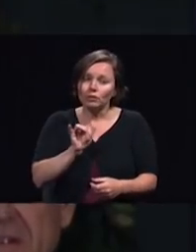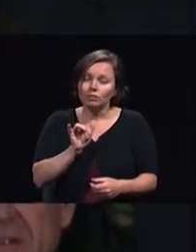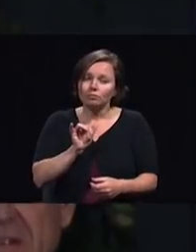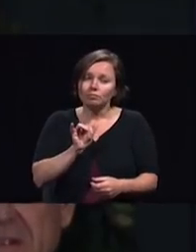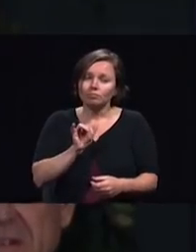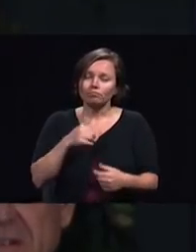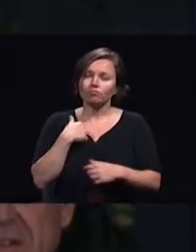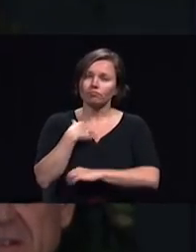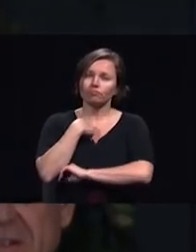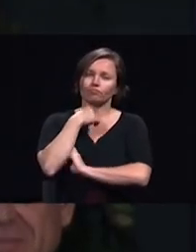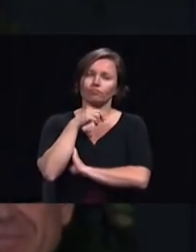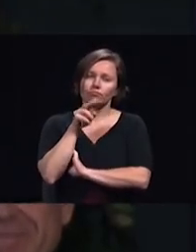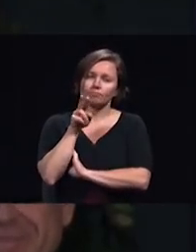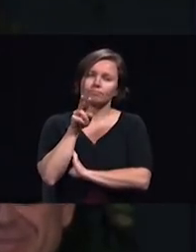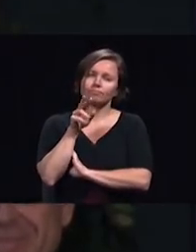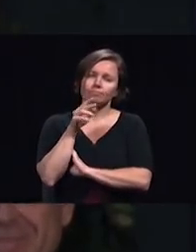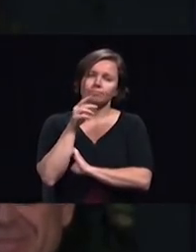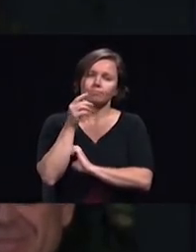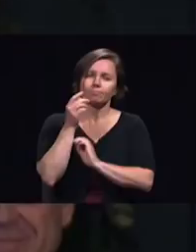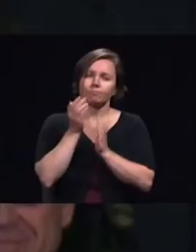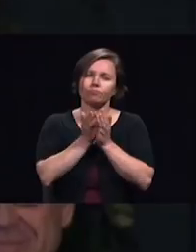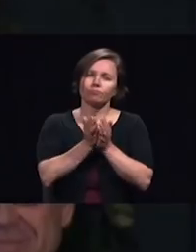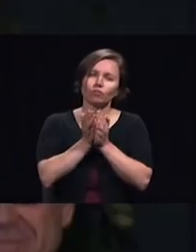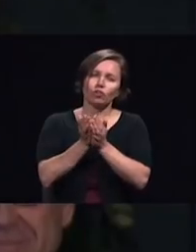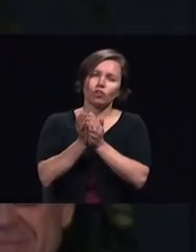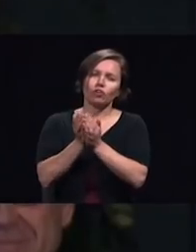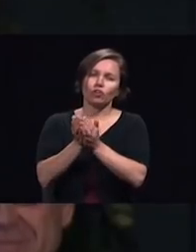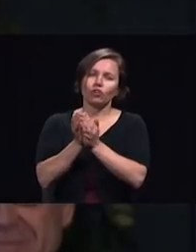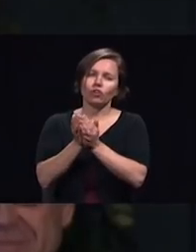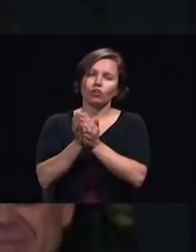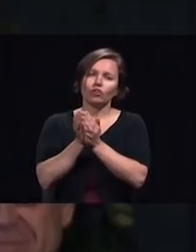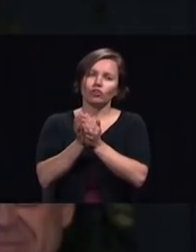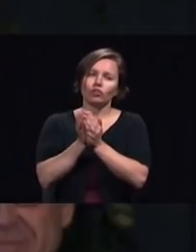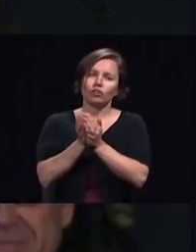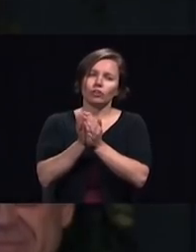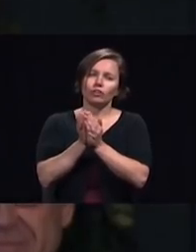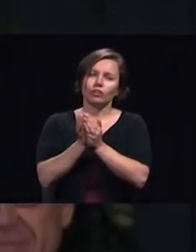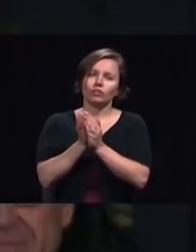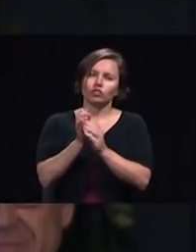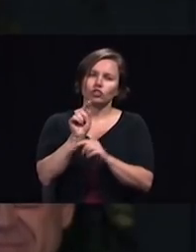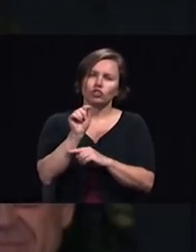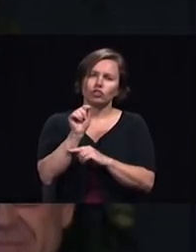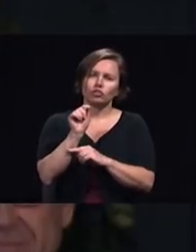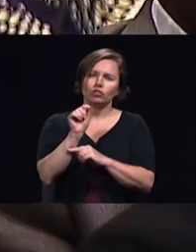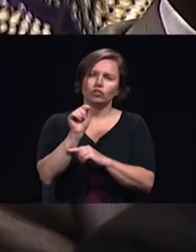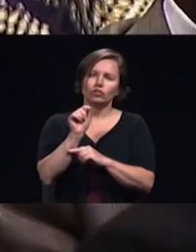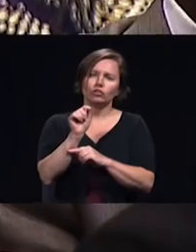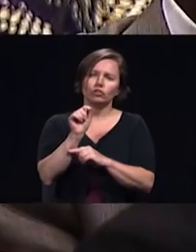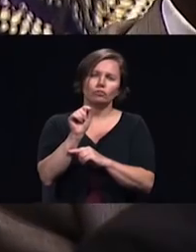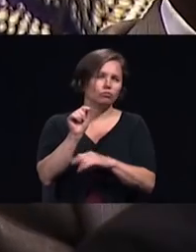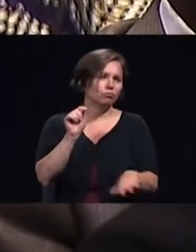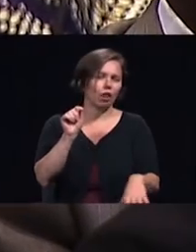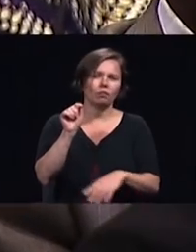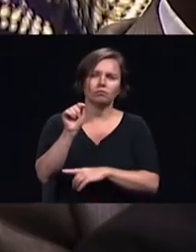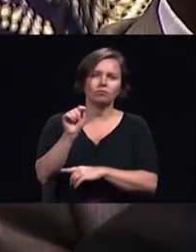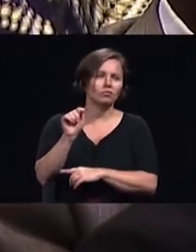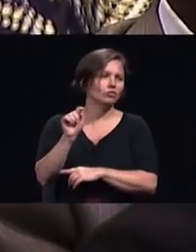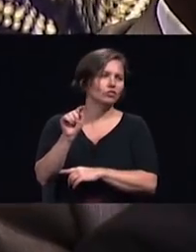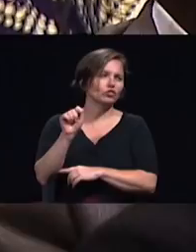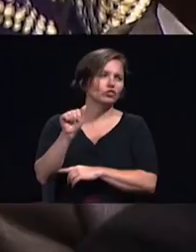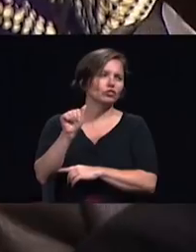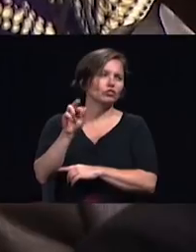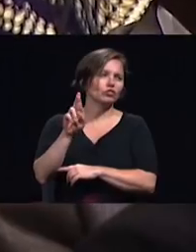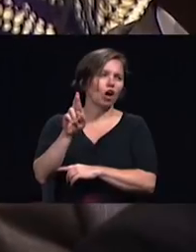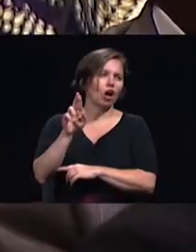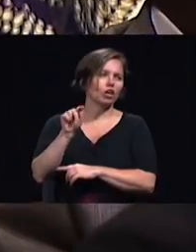Tarshish rather than fully engaged with the task of reaching the cities have we given lip